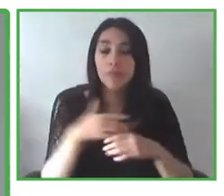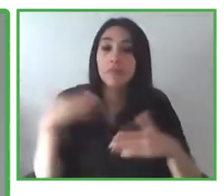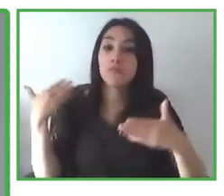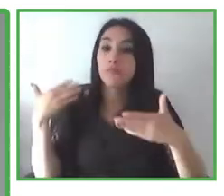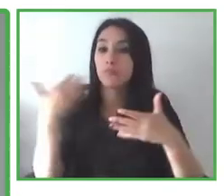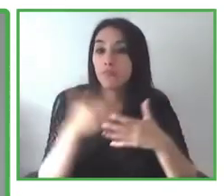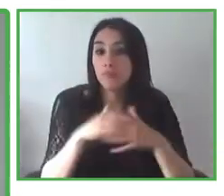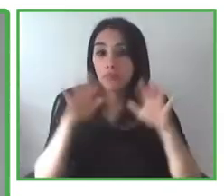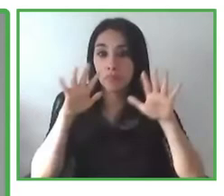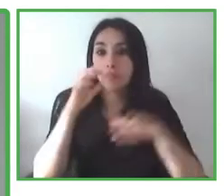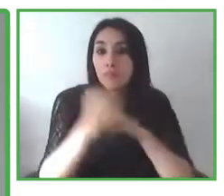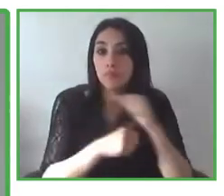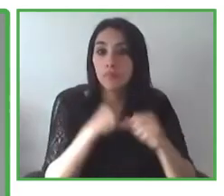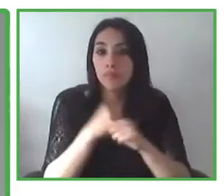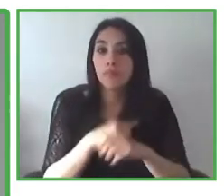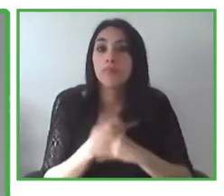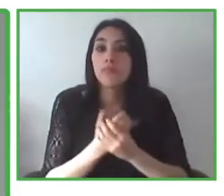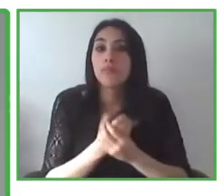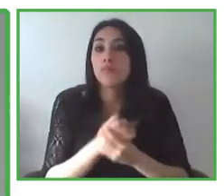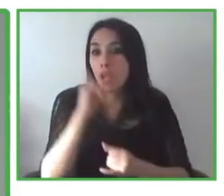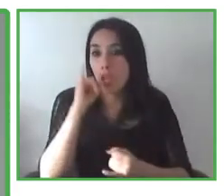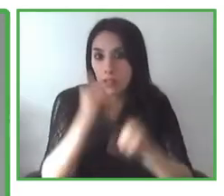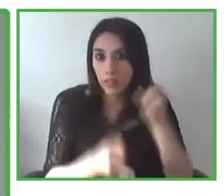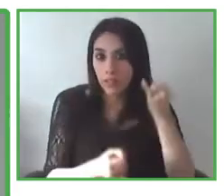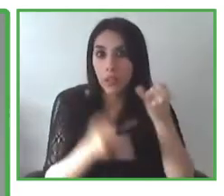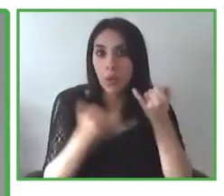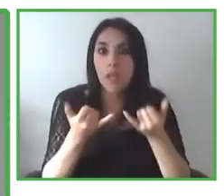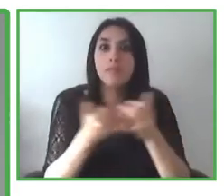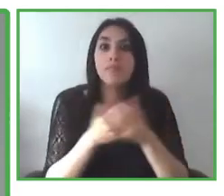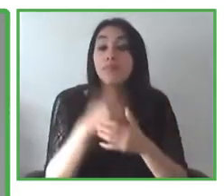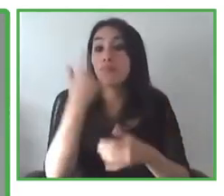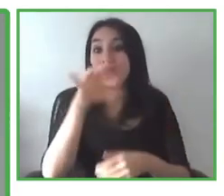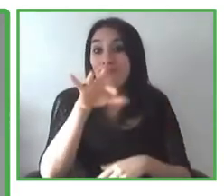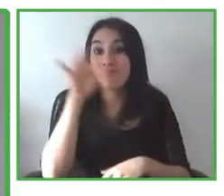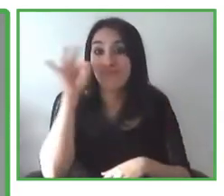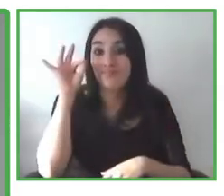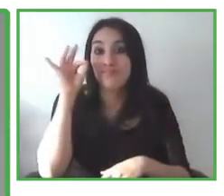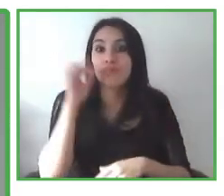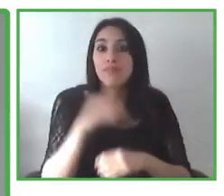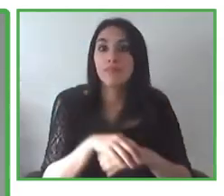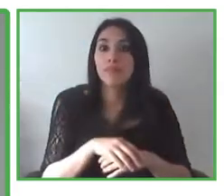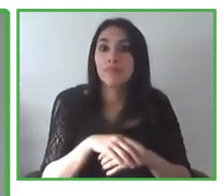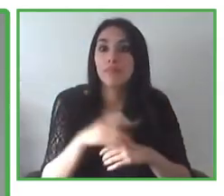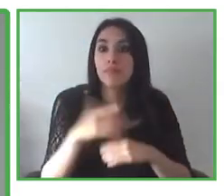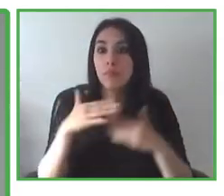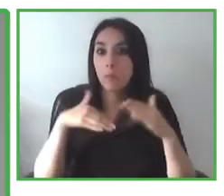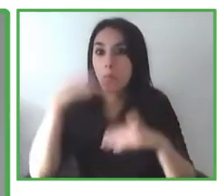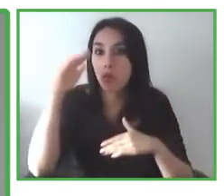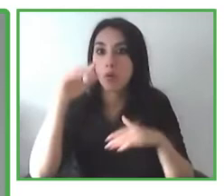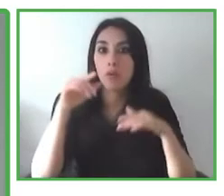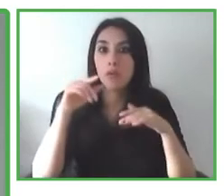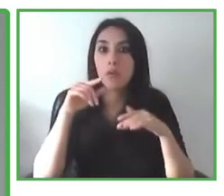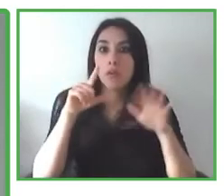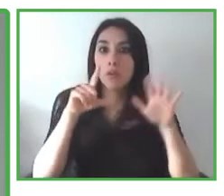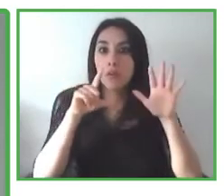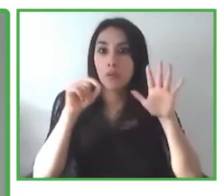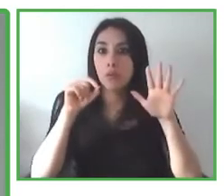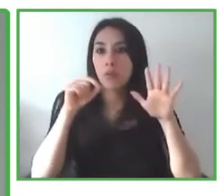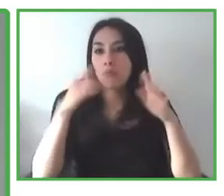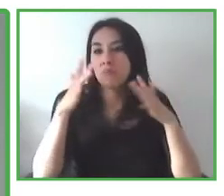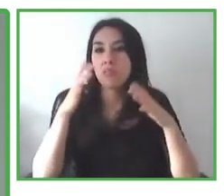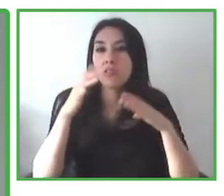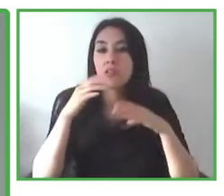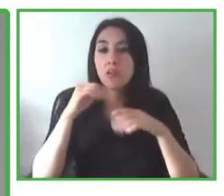awarded more than 700 innovative practices and policies working across the globe and across all